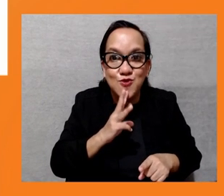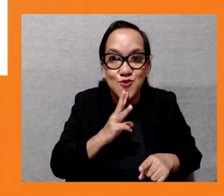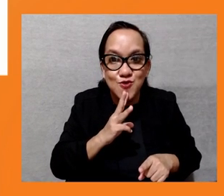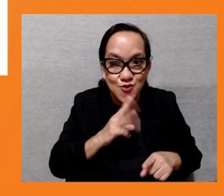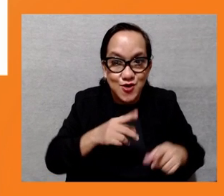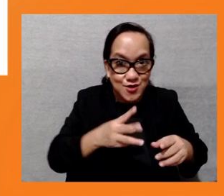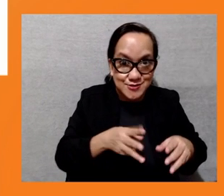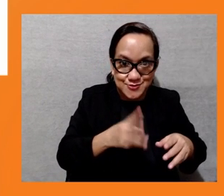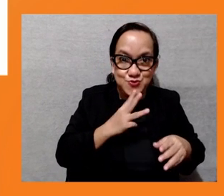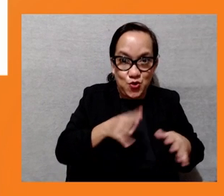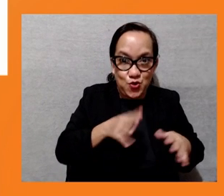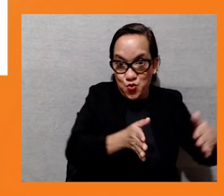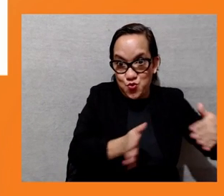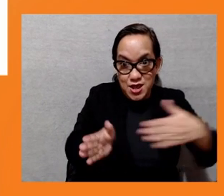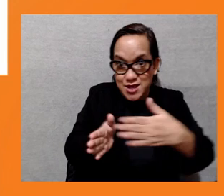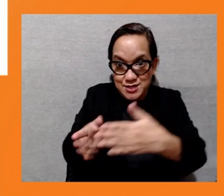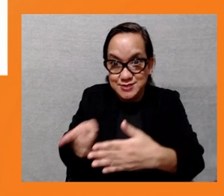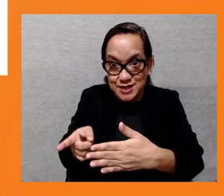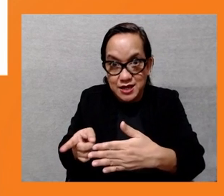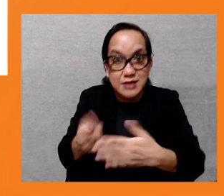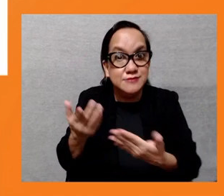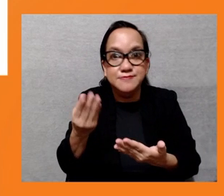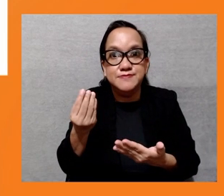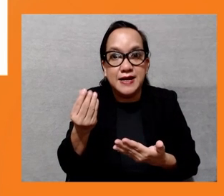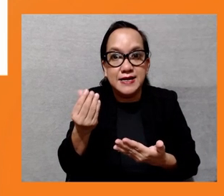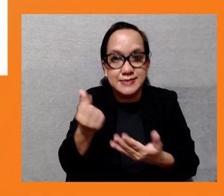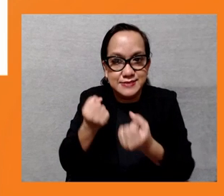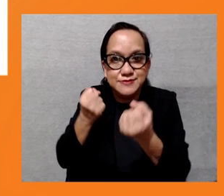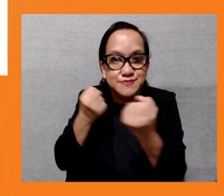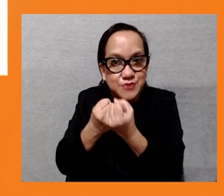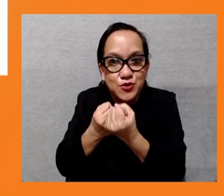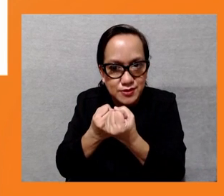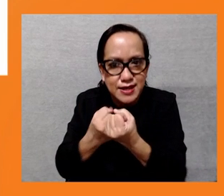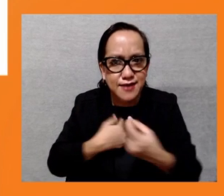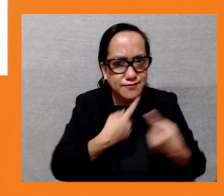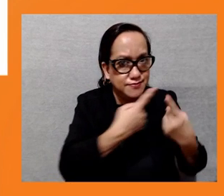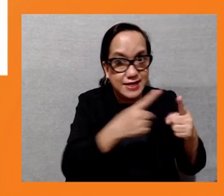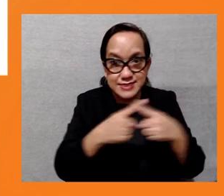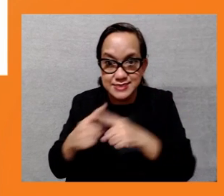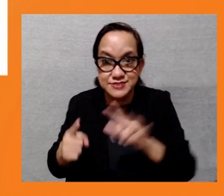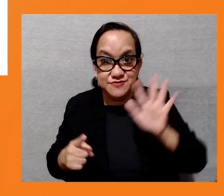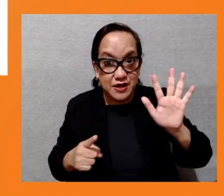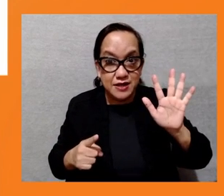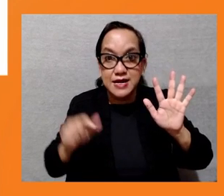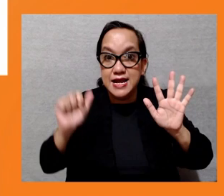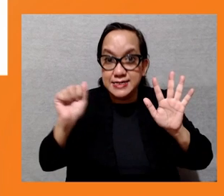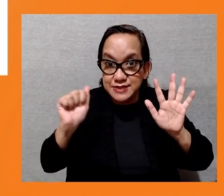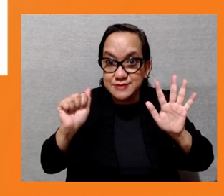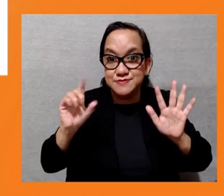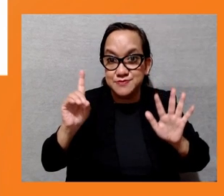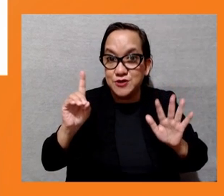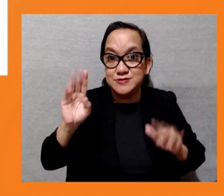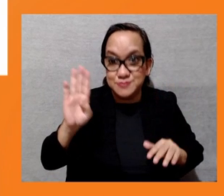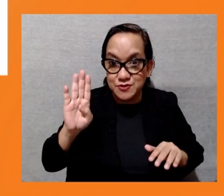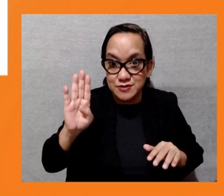five different other funding agencies. The problem is, although the technical feasibility